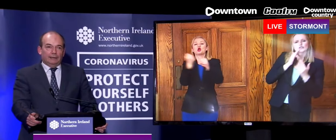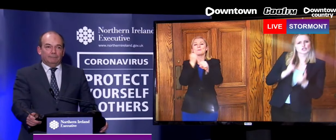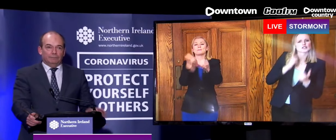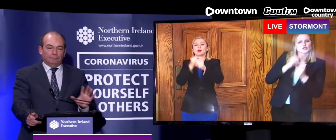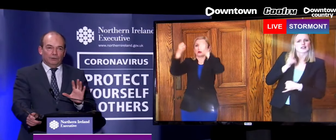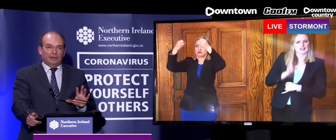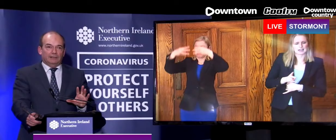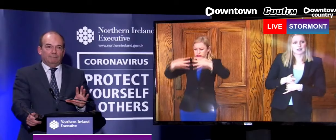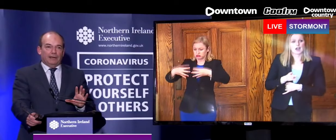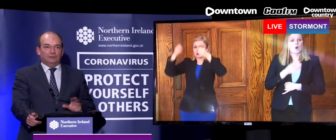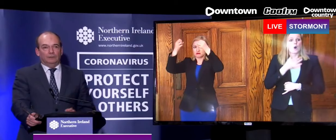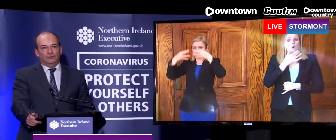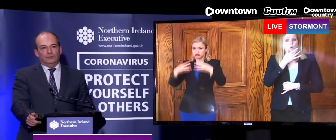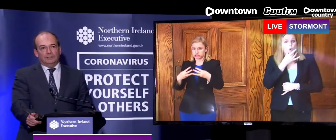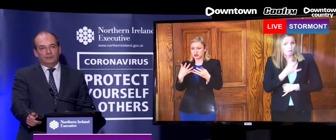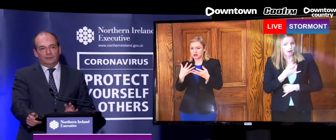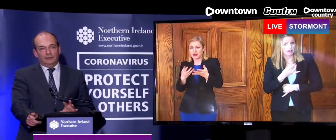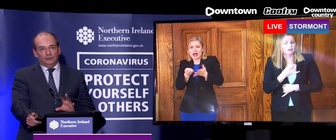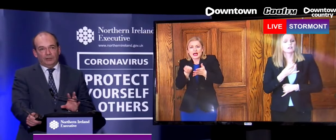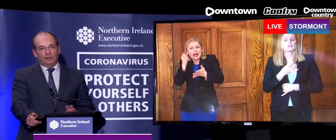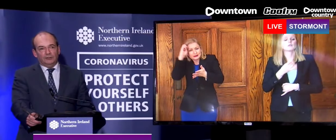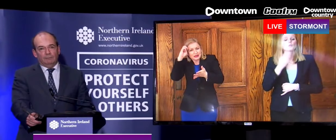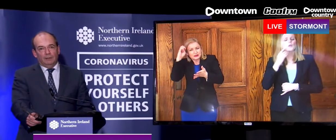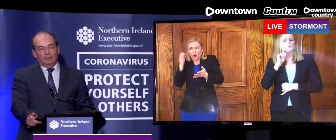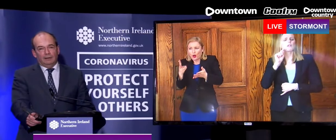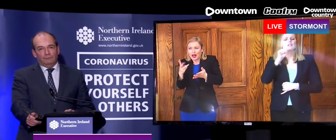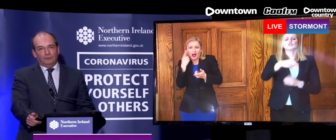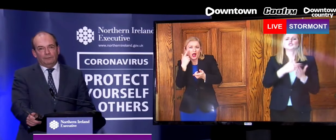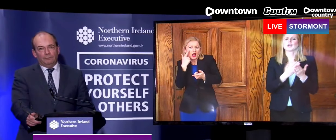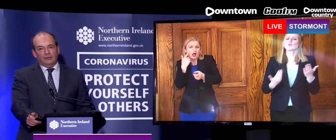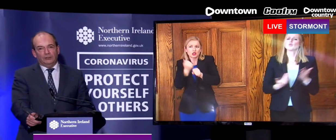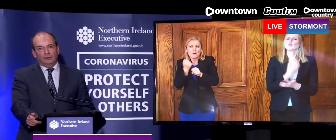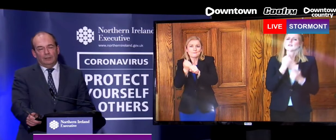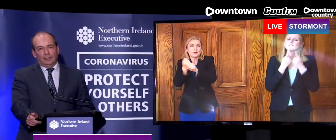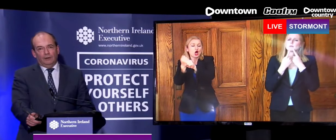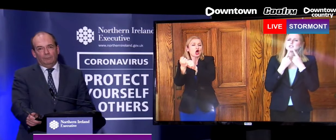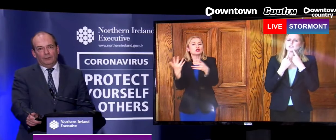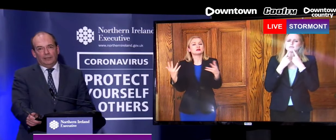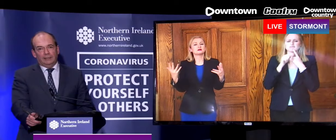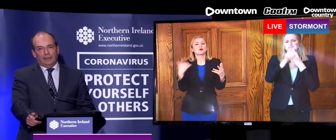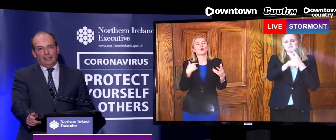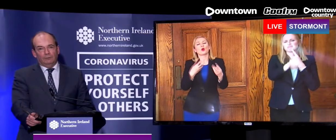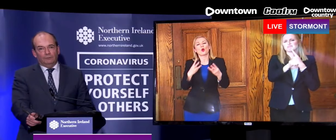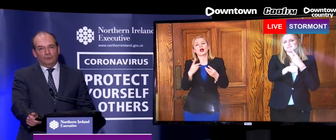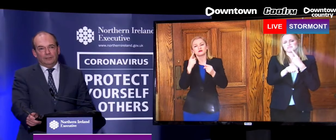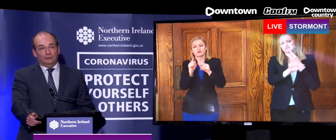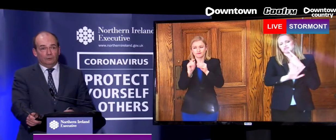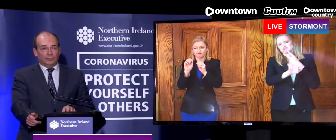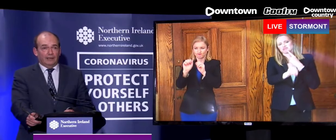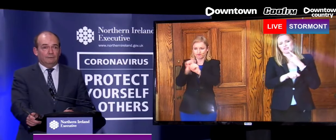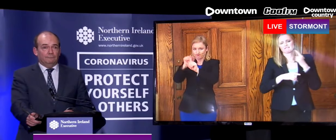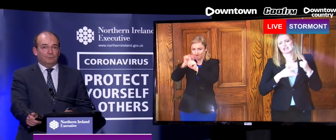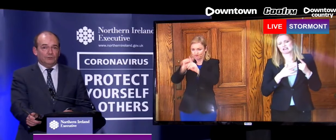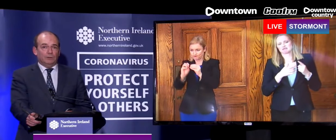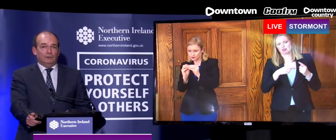looking at the impact of social distancing to share some further information on modelling. I would have thought either